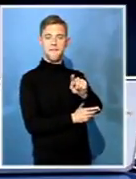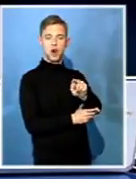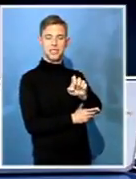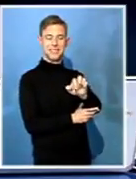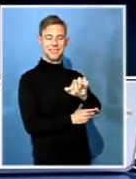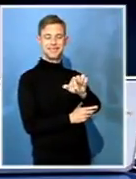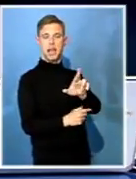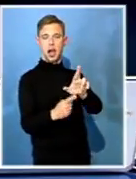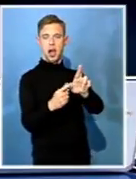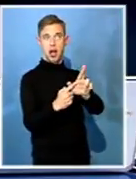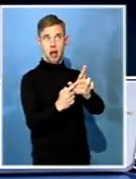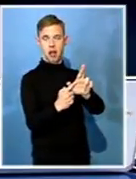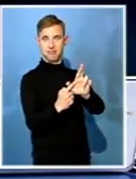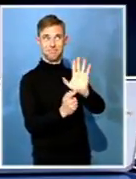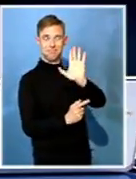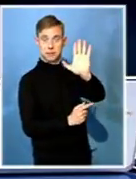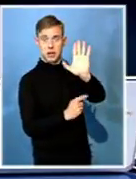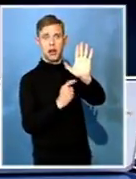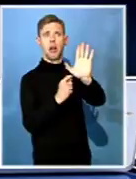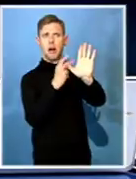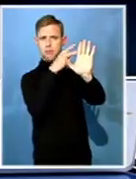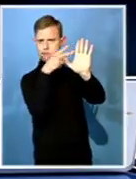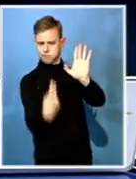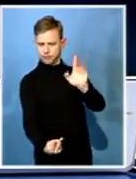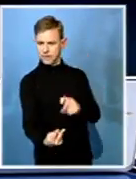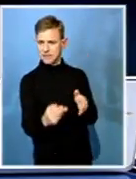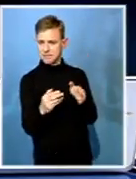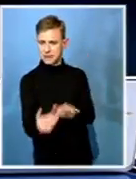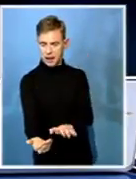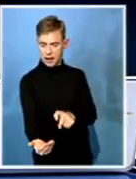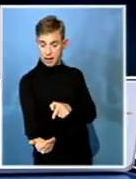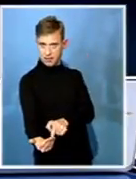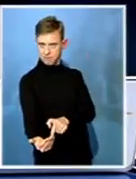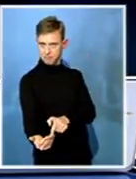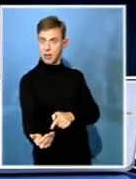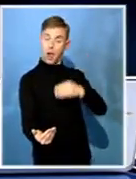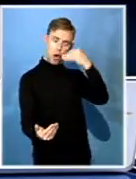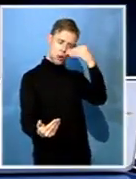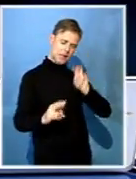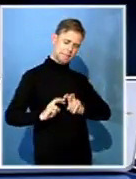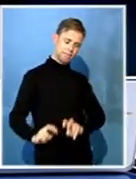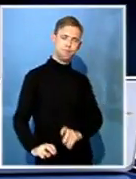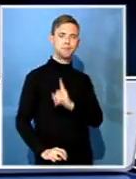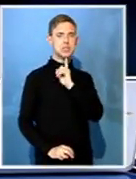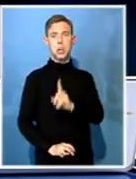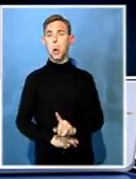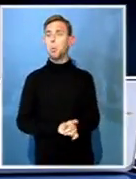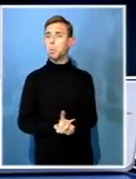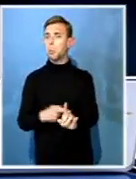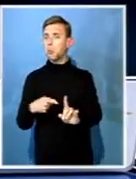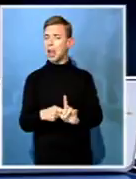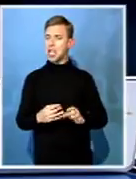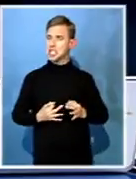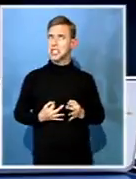died at the notorious John Foster Square police station in 1971. At the time of his death, it was claimed that he'd jumped,